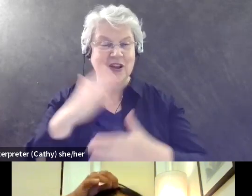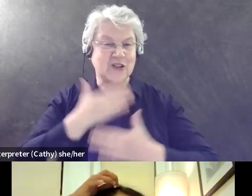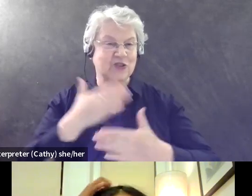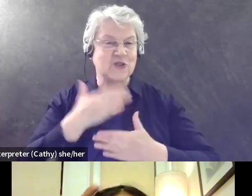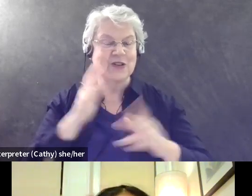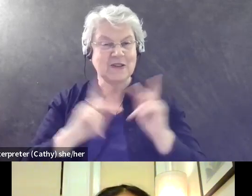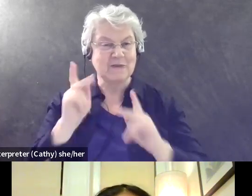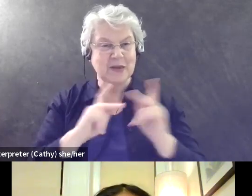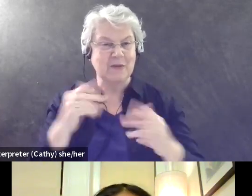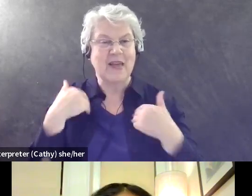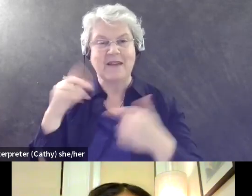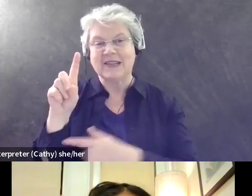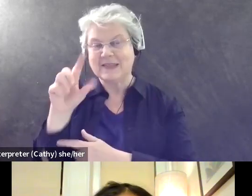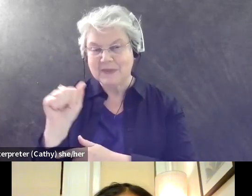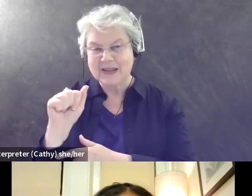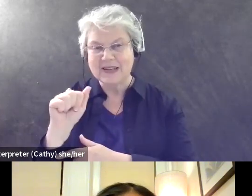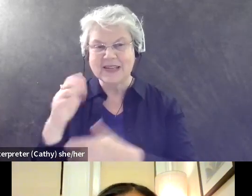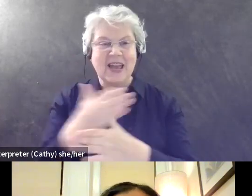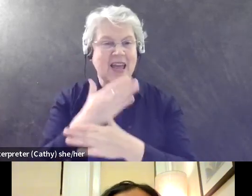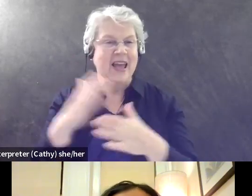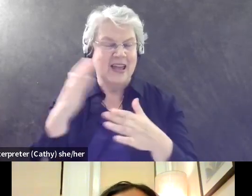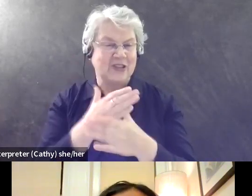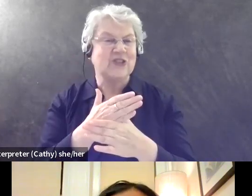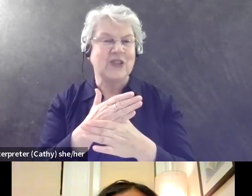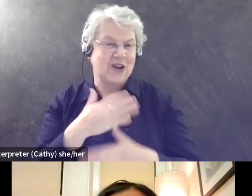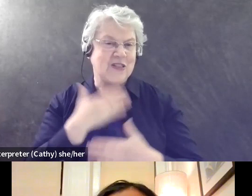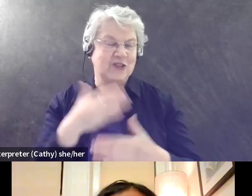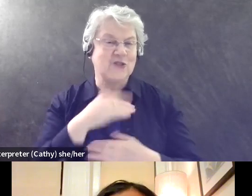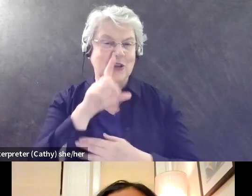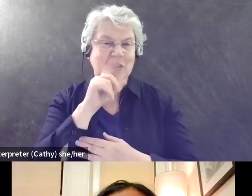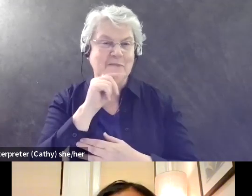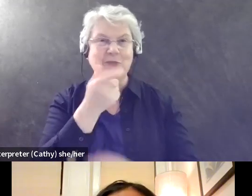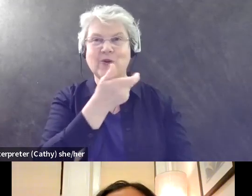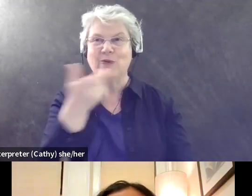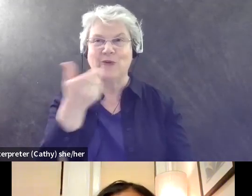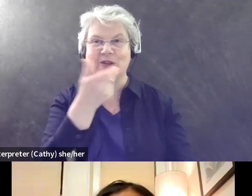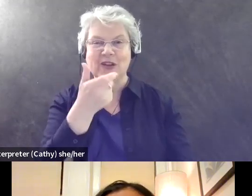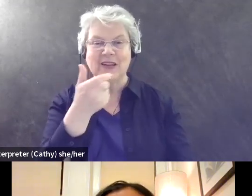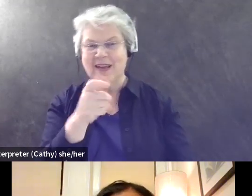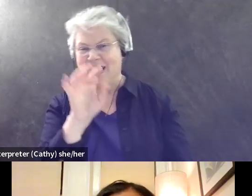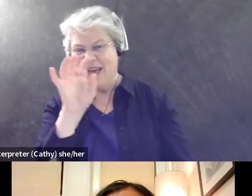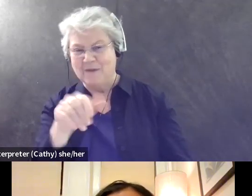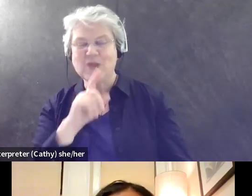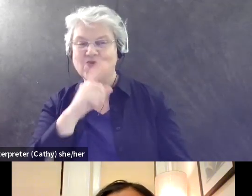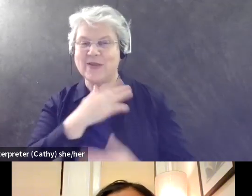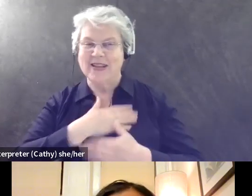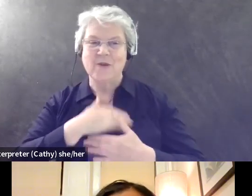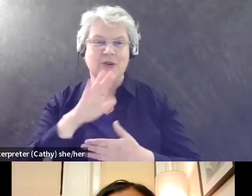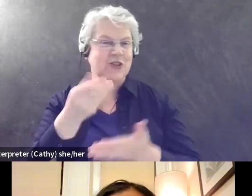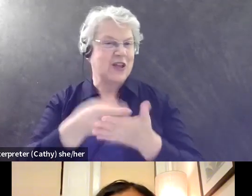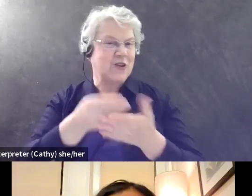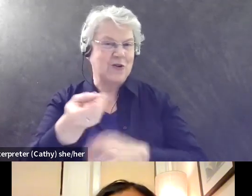who have disabilities or other health concerns, um, there's a donation link, um, really genuinely appreciate any donation